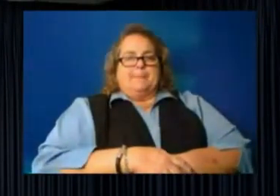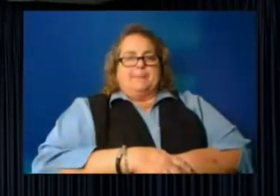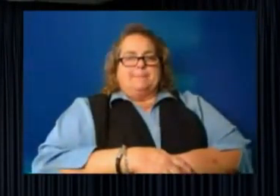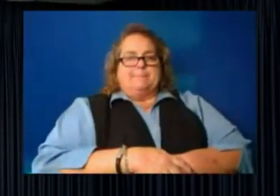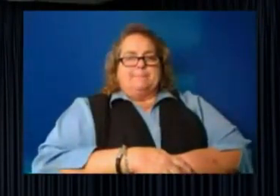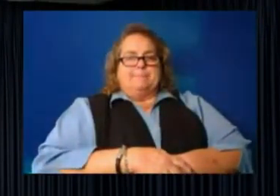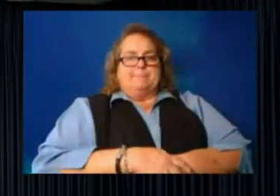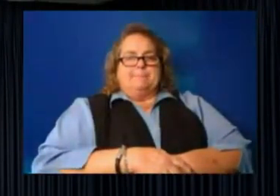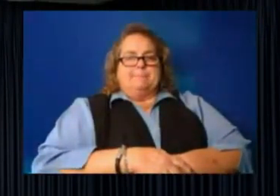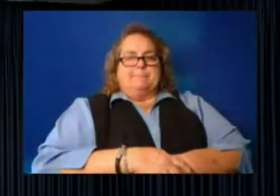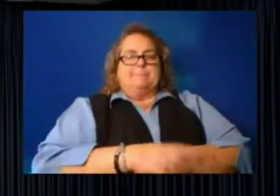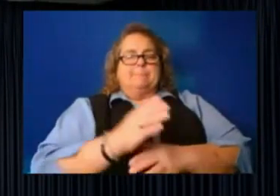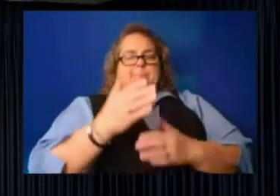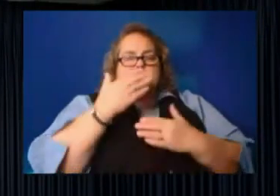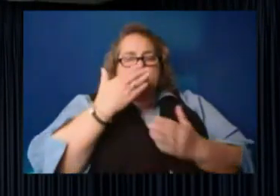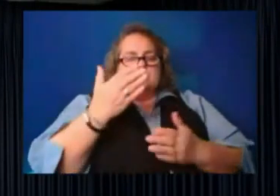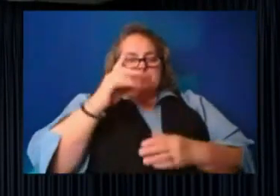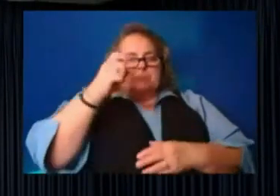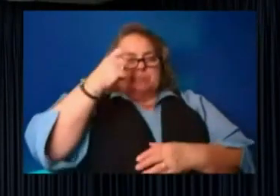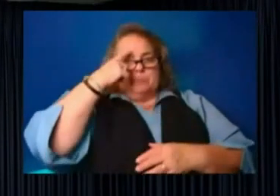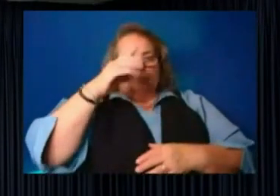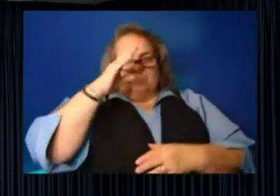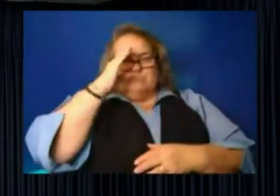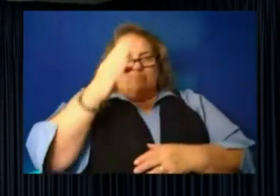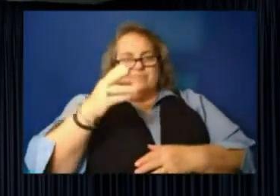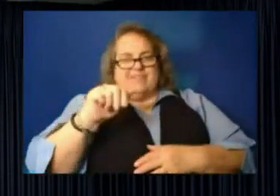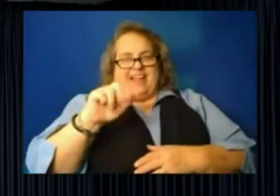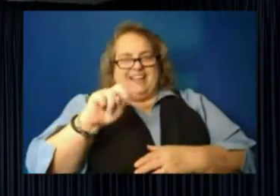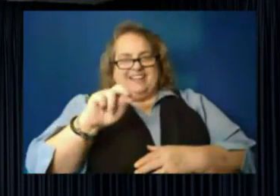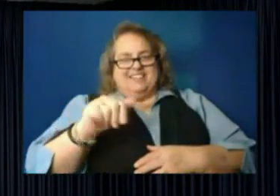Thank you, governor. And hi, Anna. How you doing? Um,